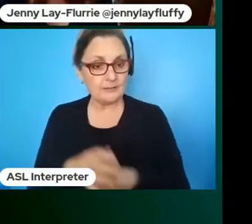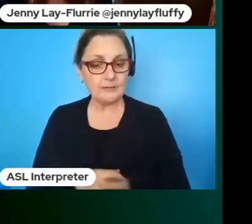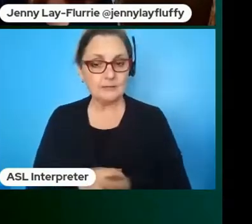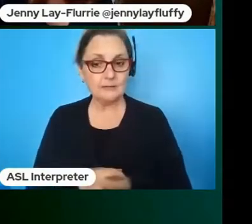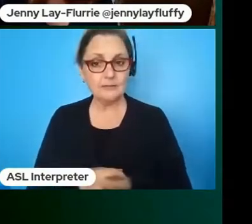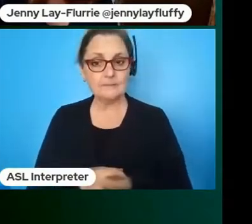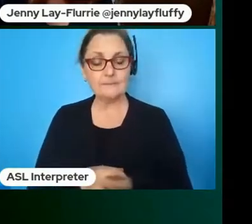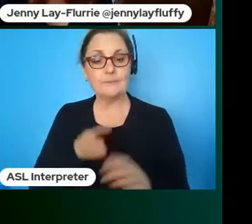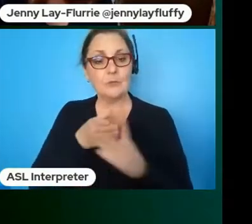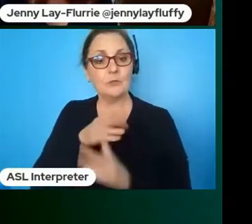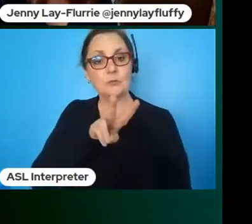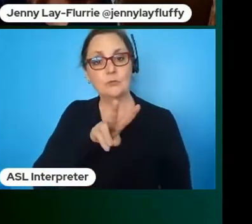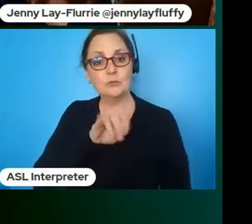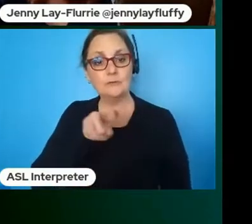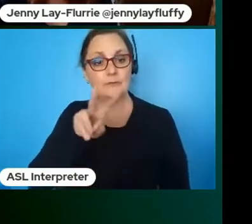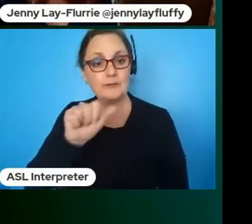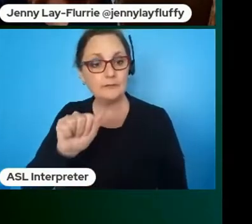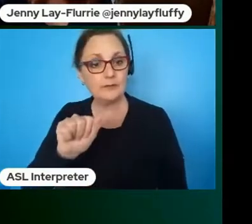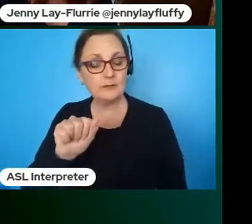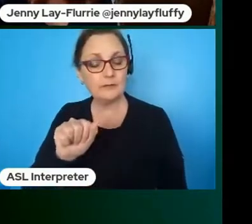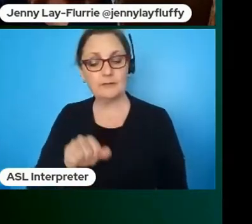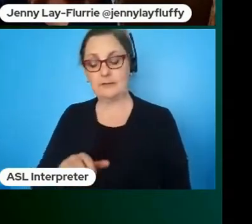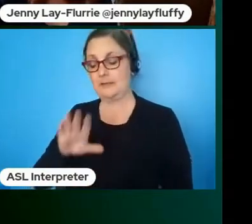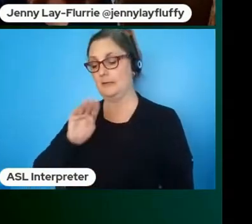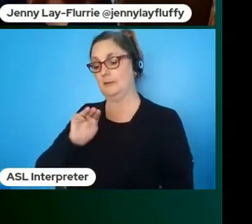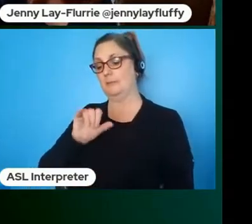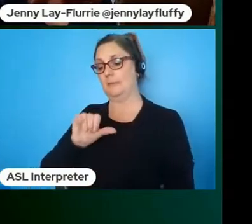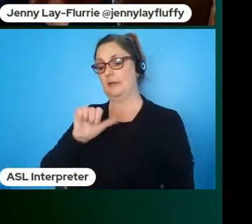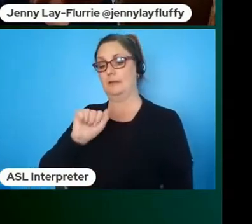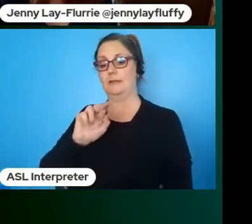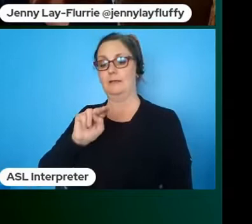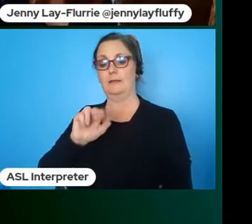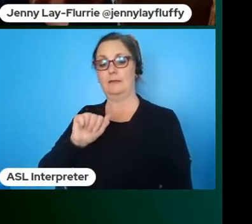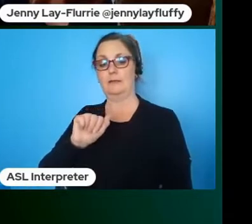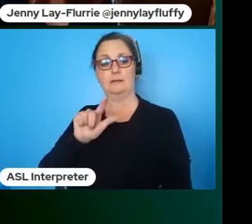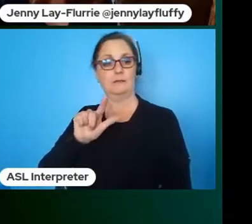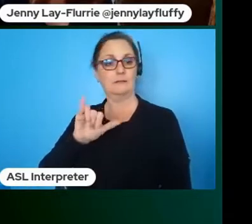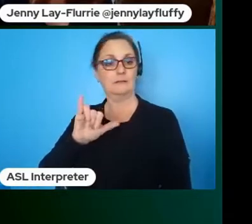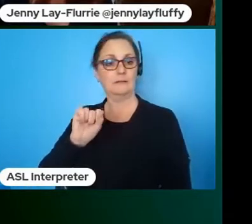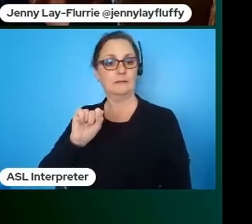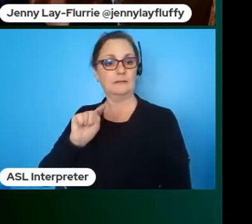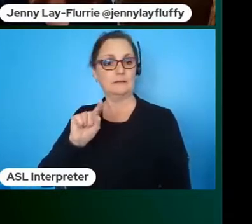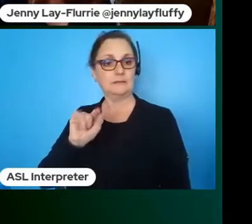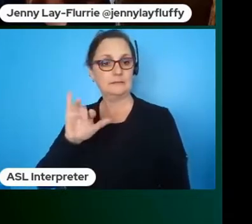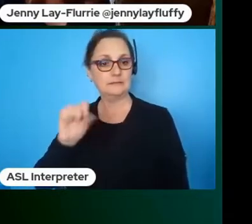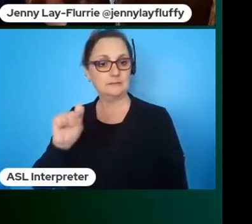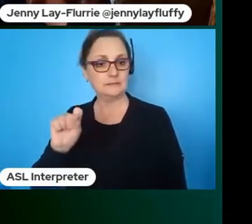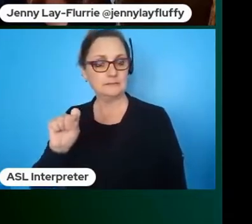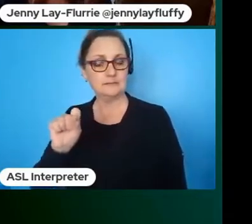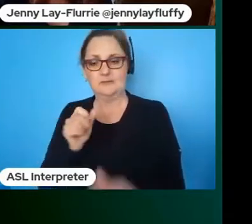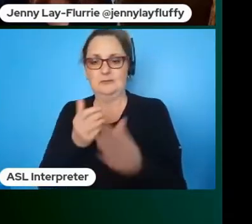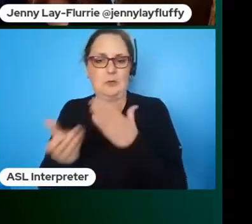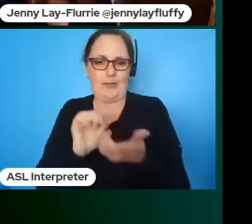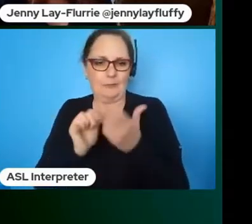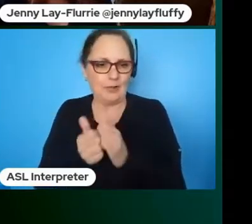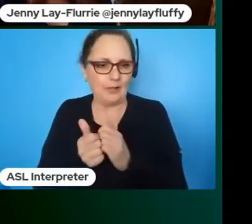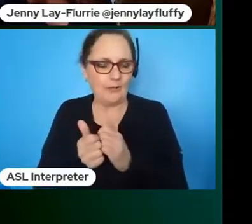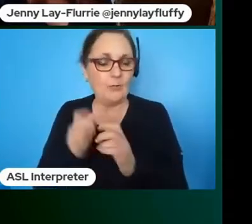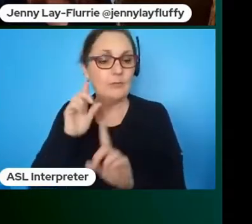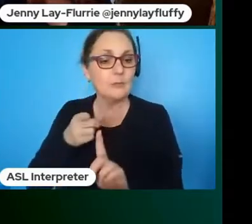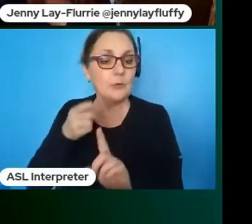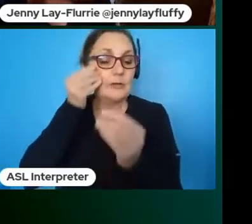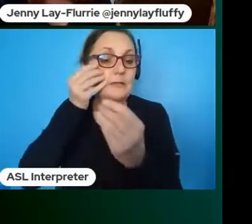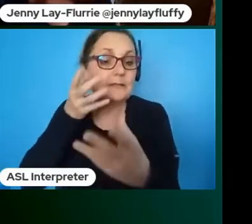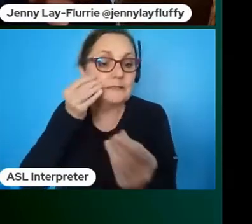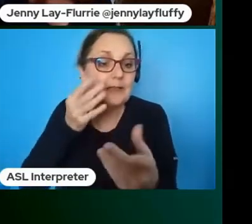viva or my analytics there's multiple different products we have out but i think the key point is this data can actually help you to